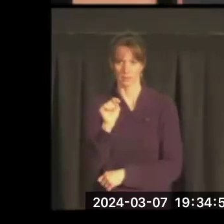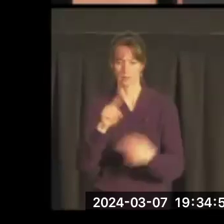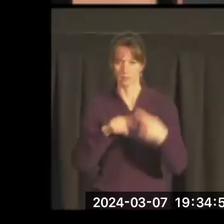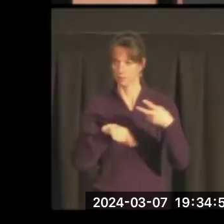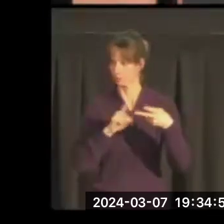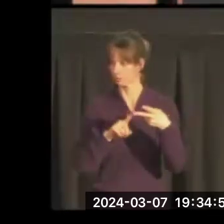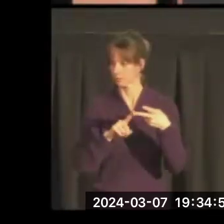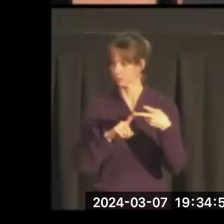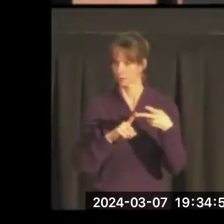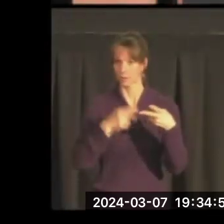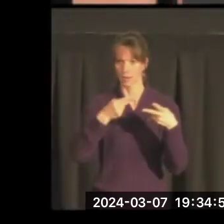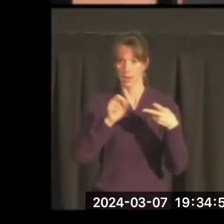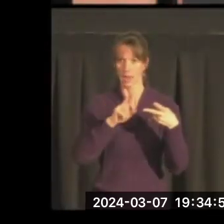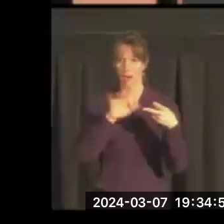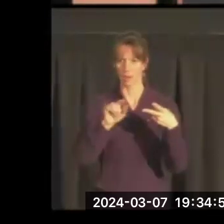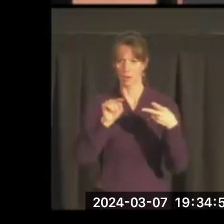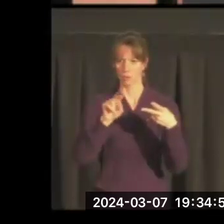Harry Truman.